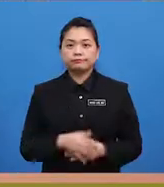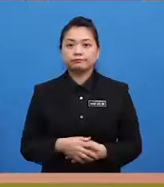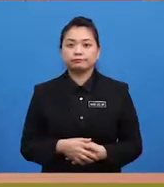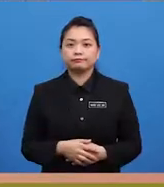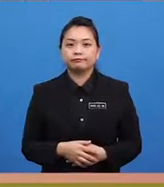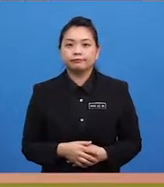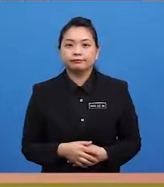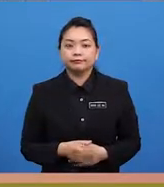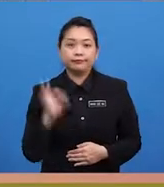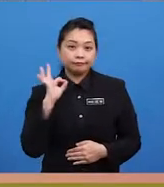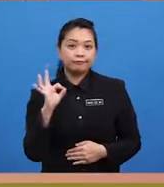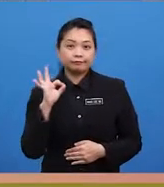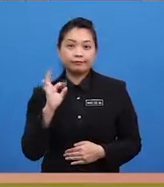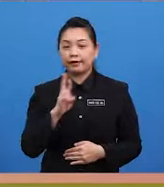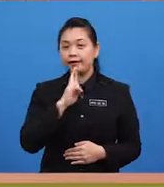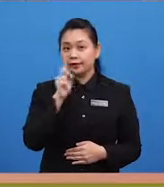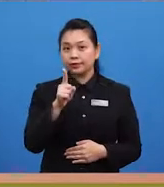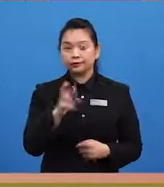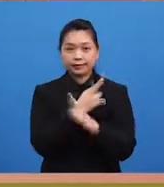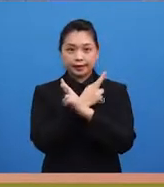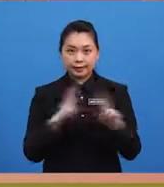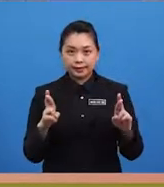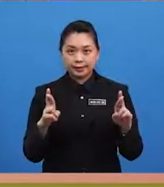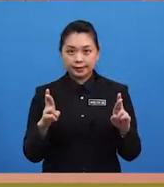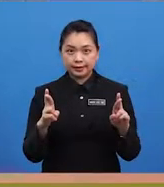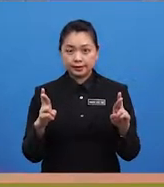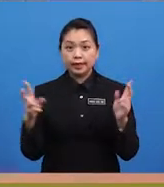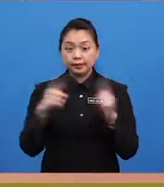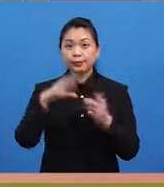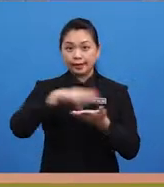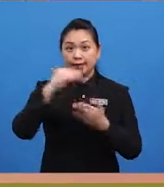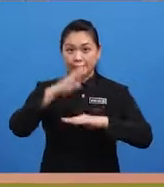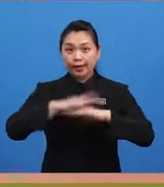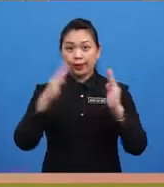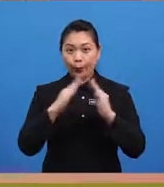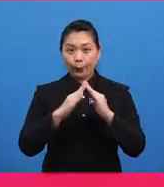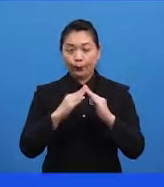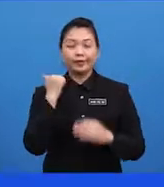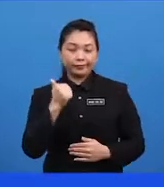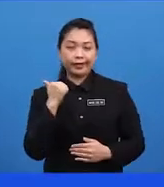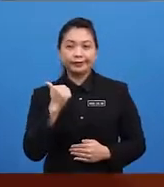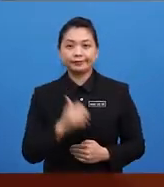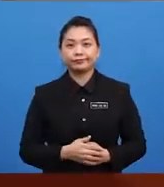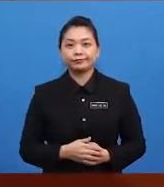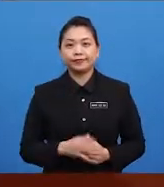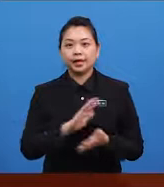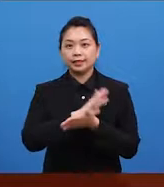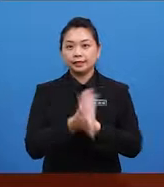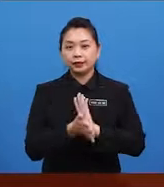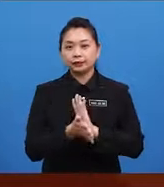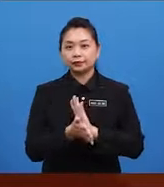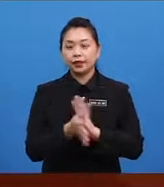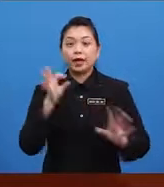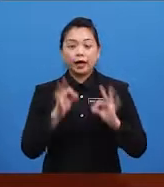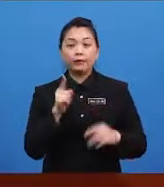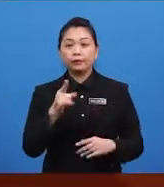Okay. Are you ready? Are you ready, children at home? Great! So, if you